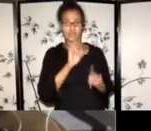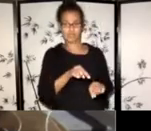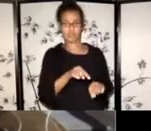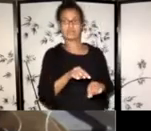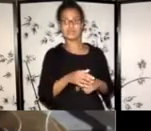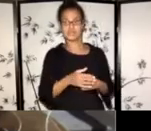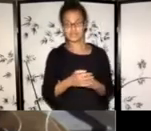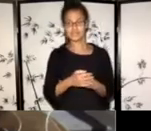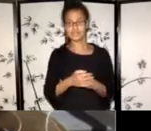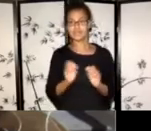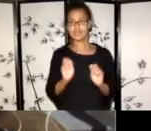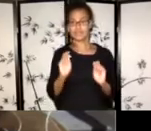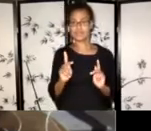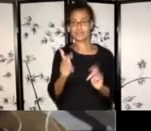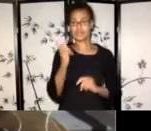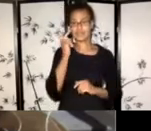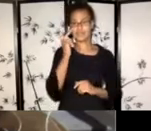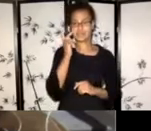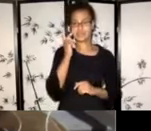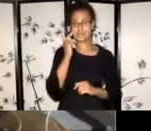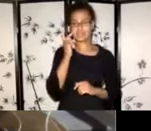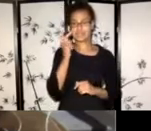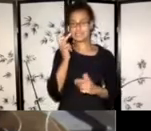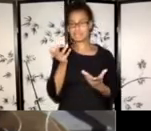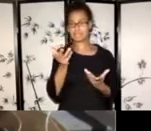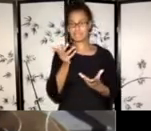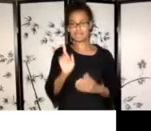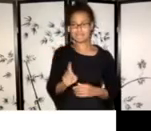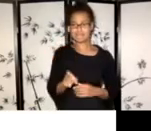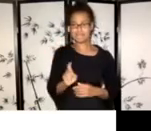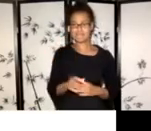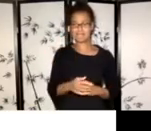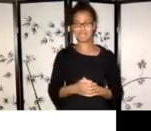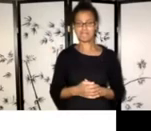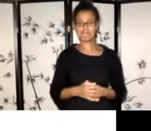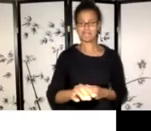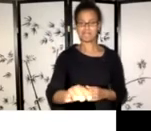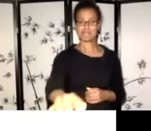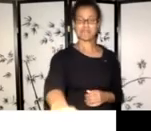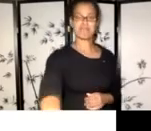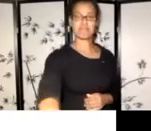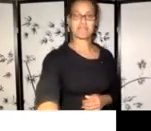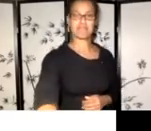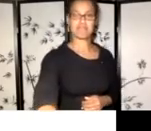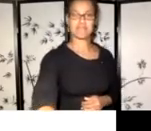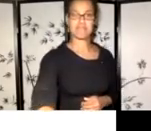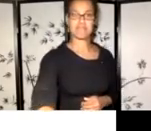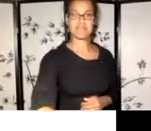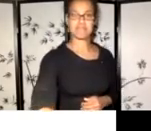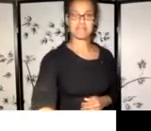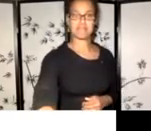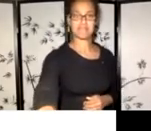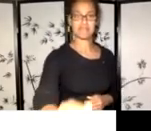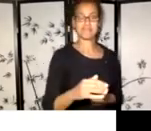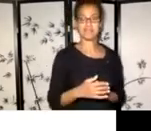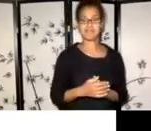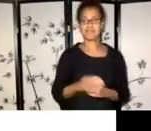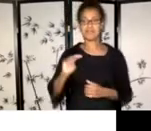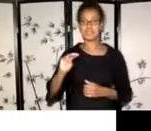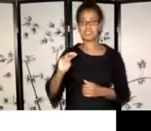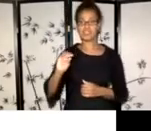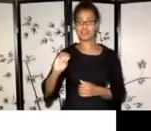let's see here. Um, all right. So Muhammad's going to be doing my slides